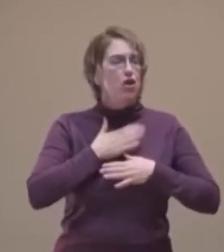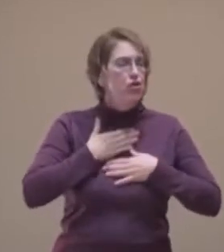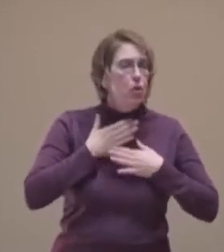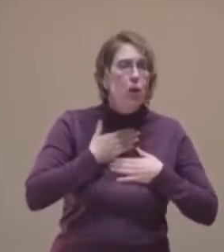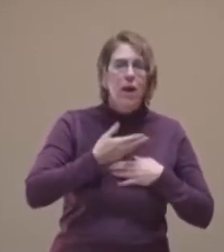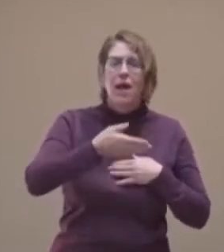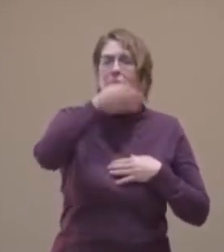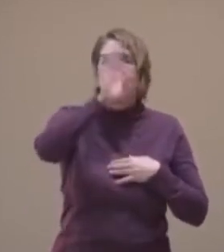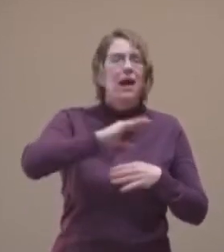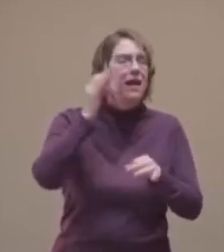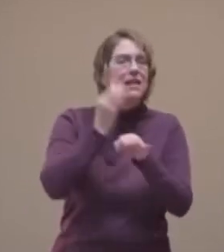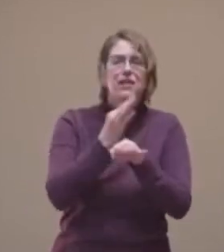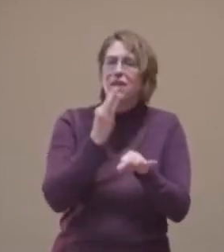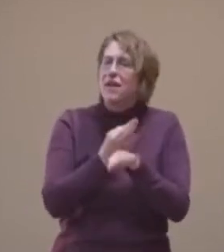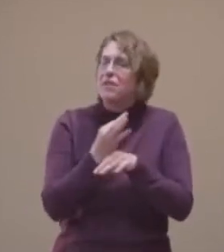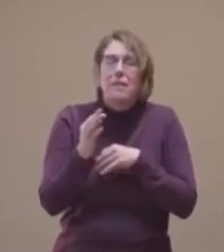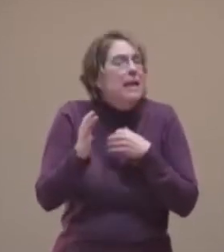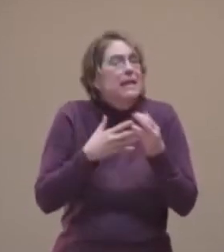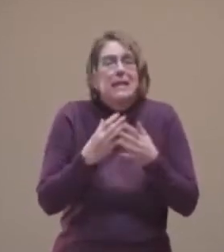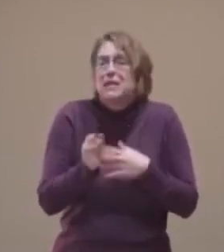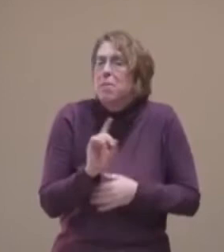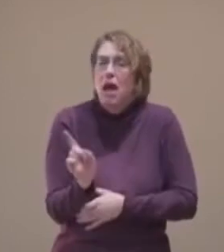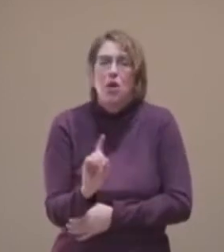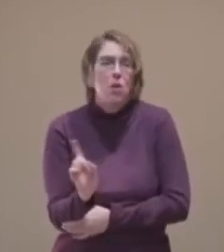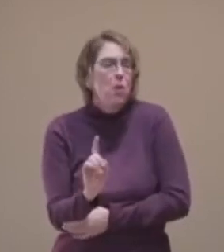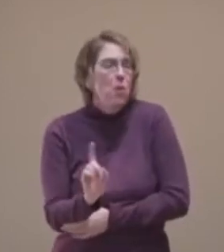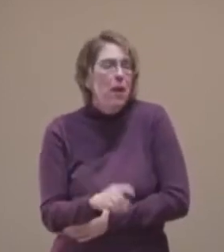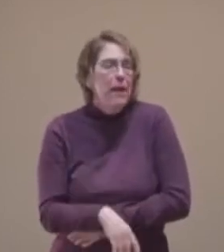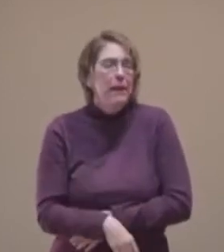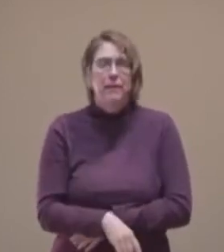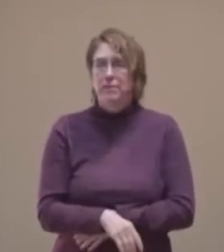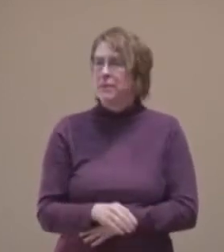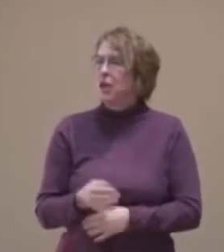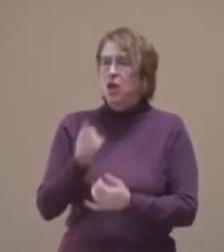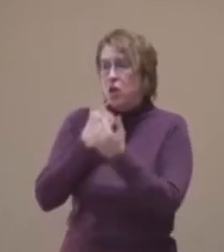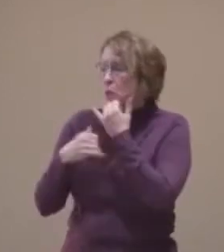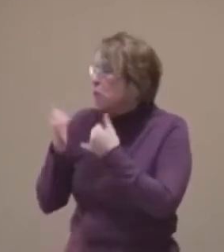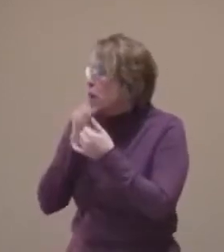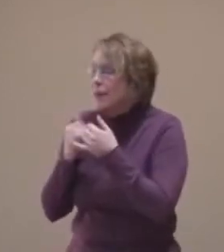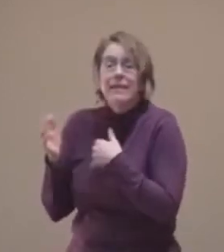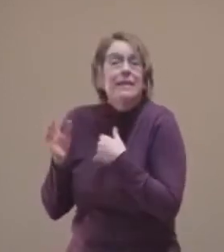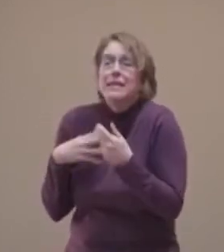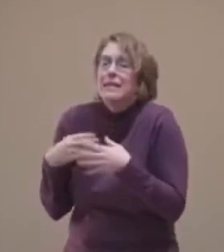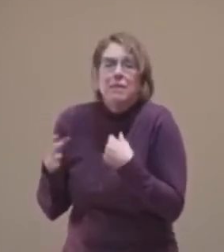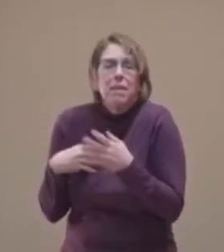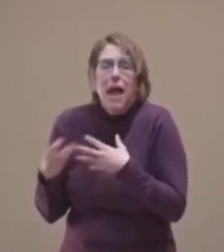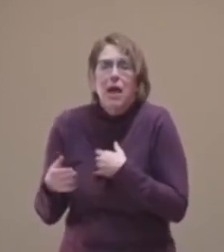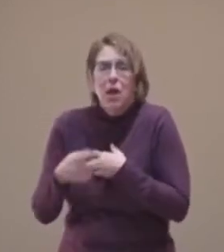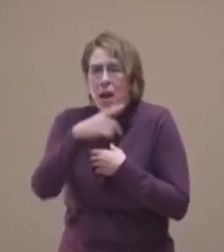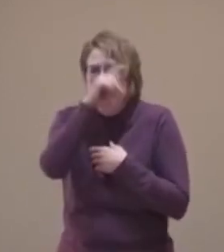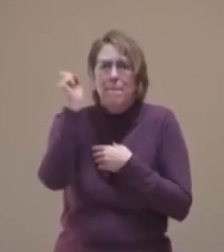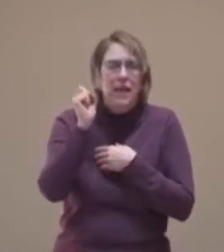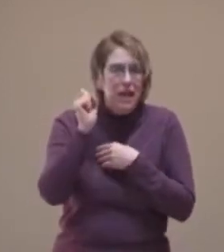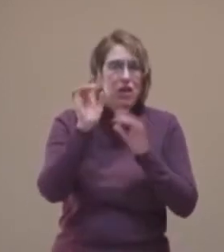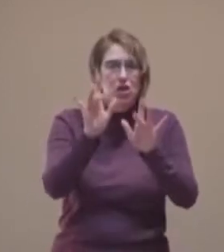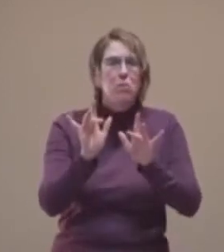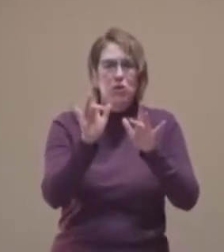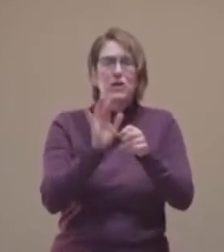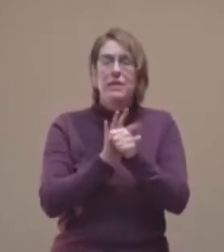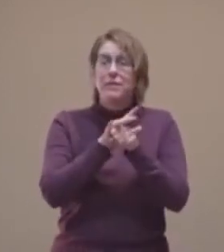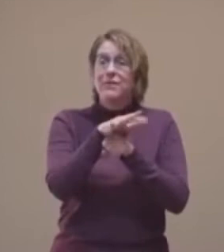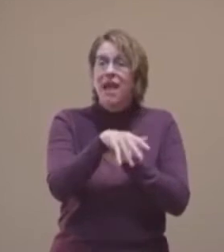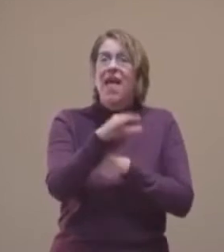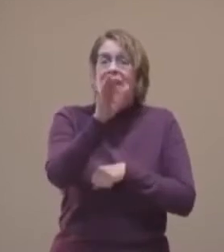God coming to us no matter where we are, no matter what we've done, and offering abundant mercy. That is why we can